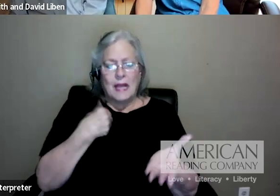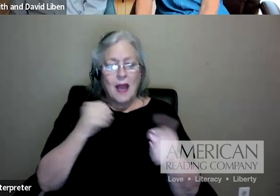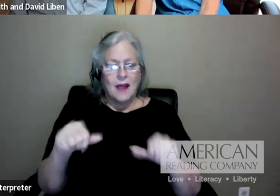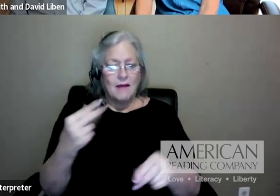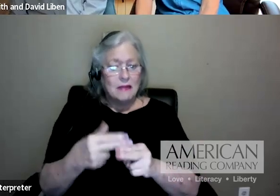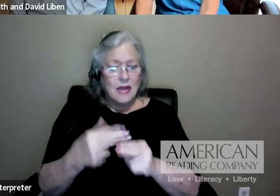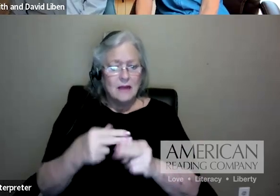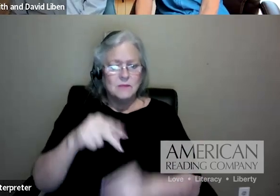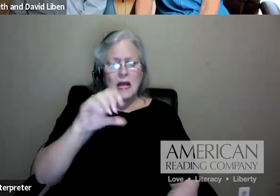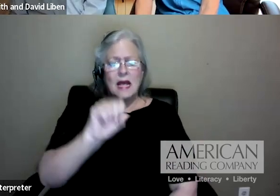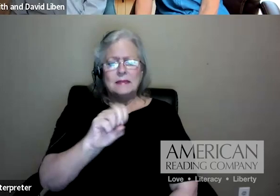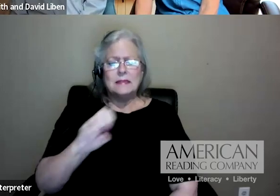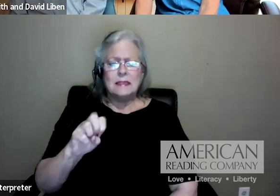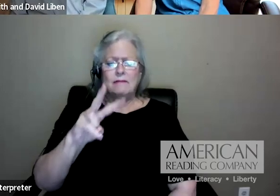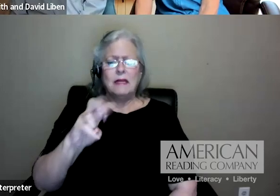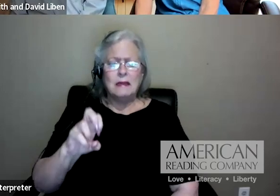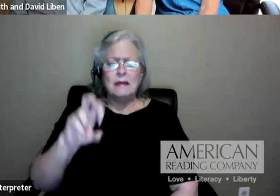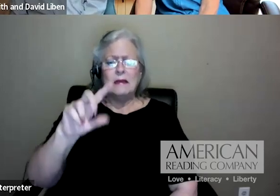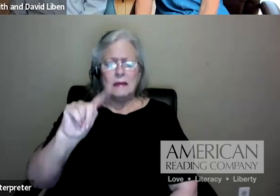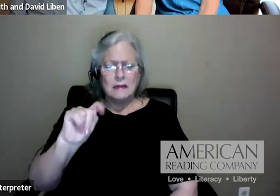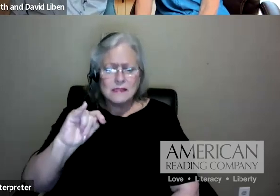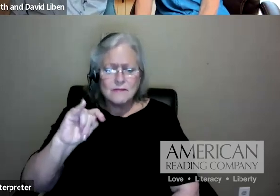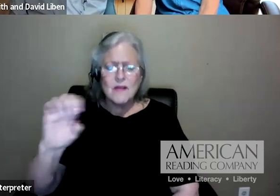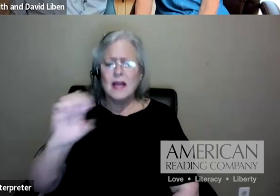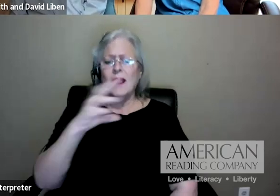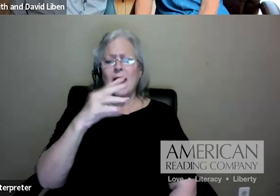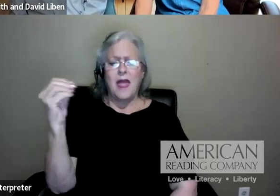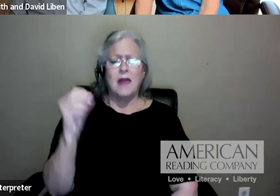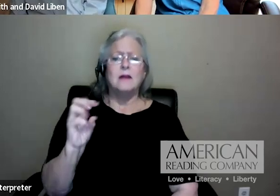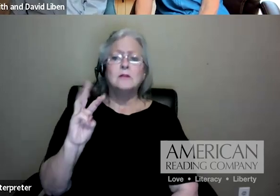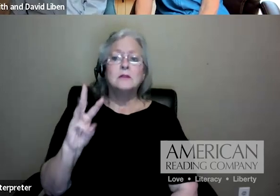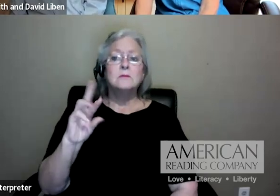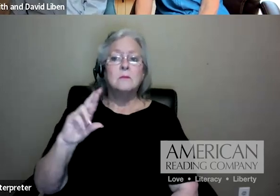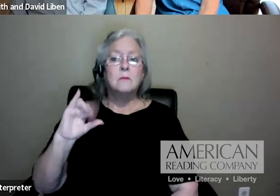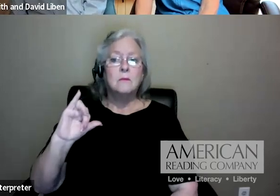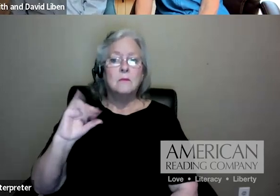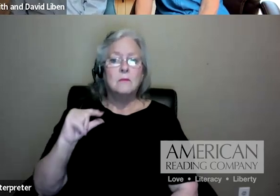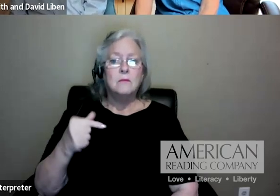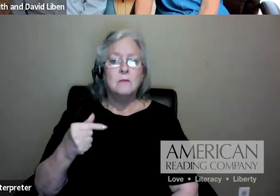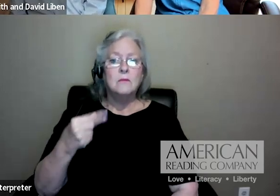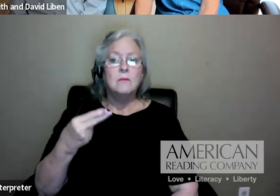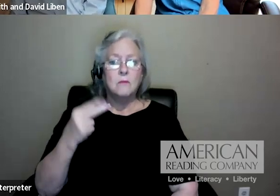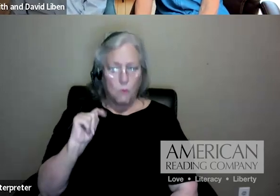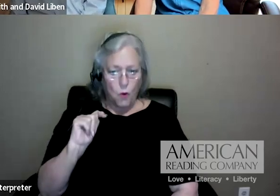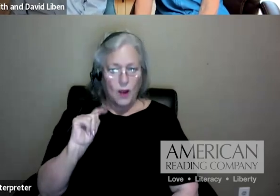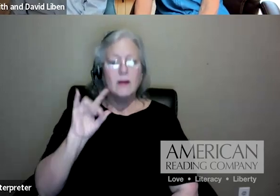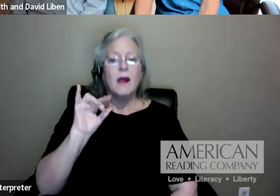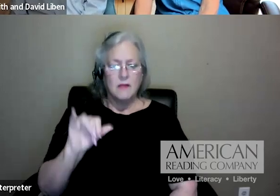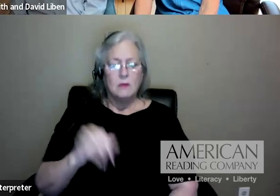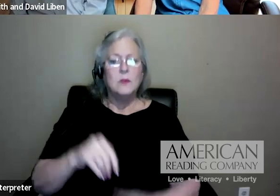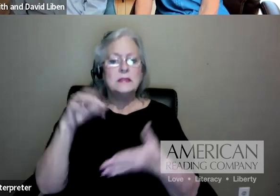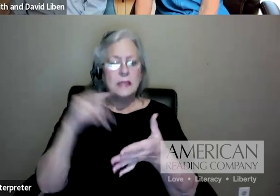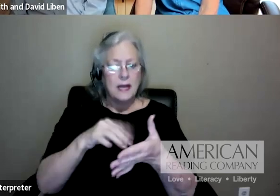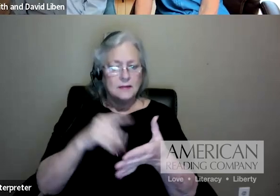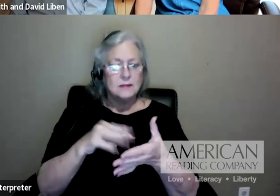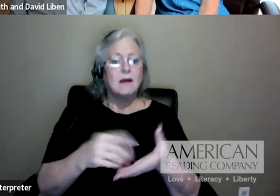a study done fairly recently, I think, in 2000, certainly in the 2020s, that reviewed hundreds of